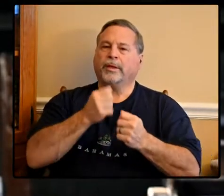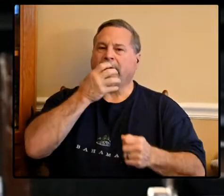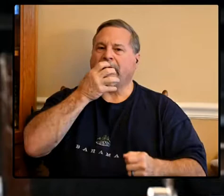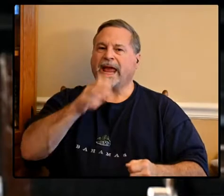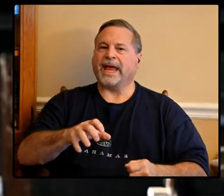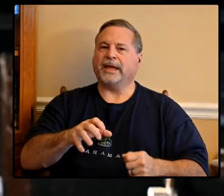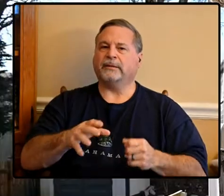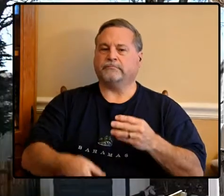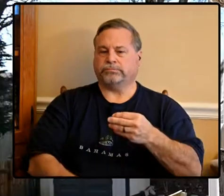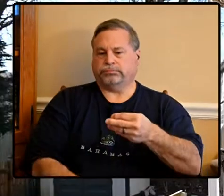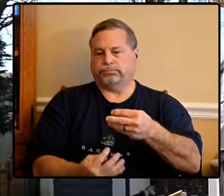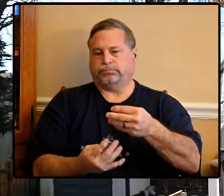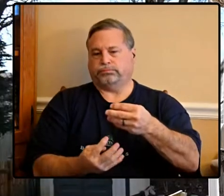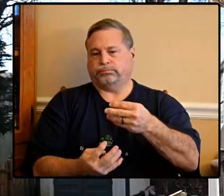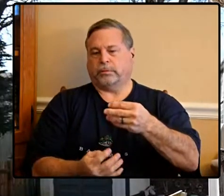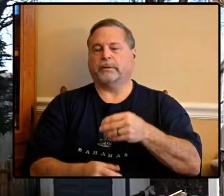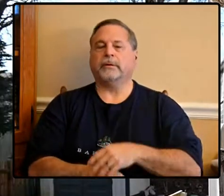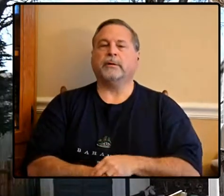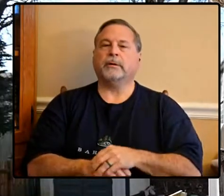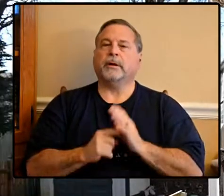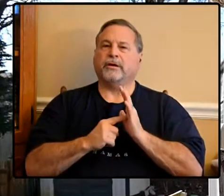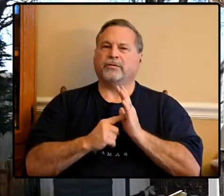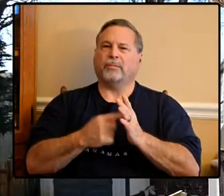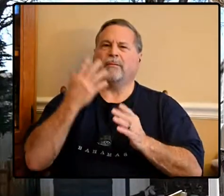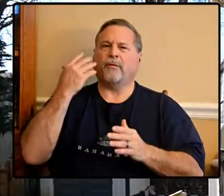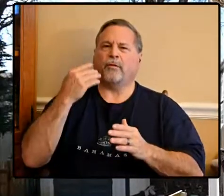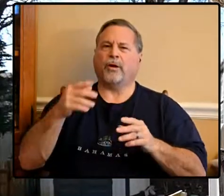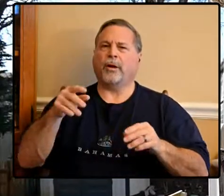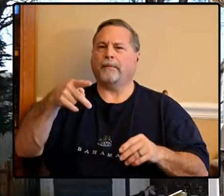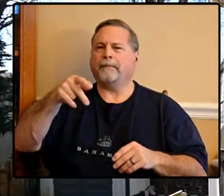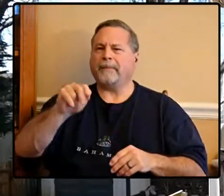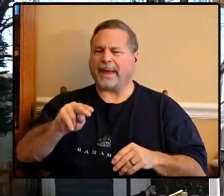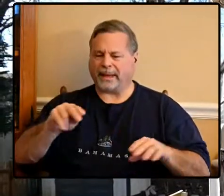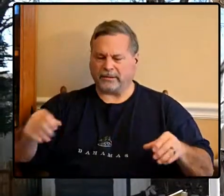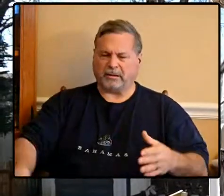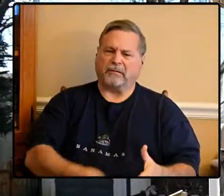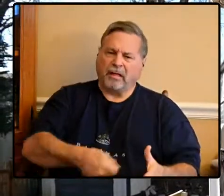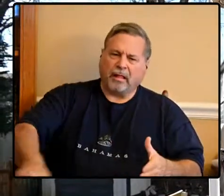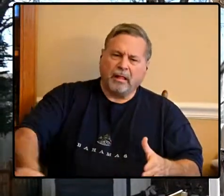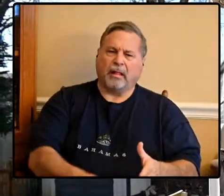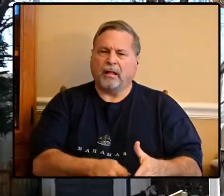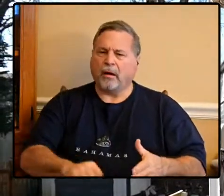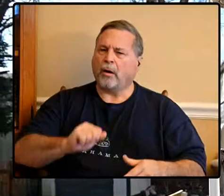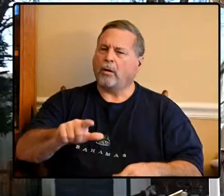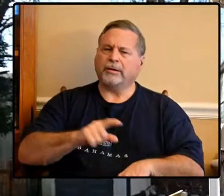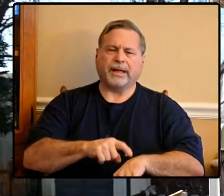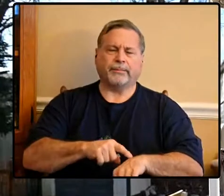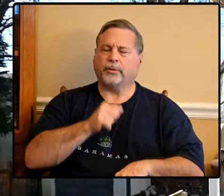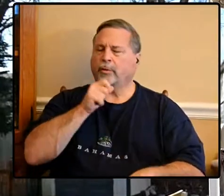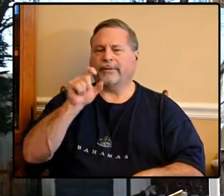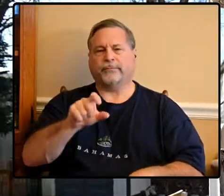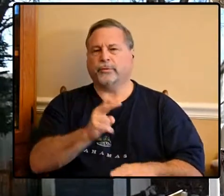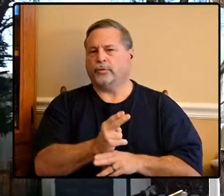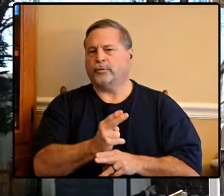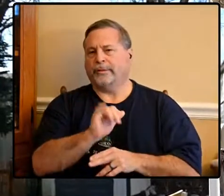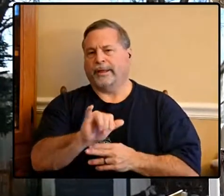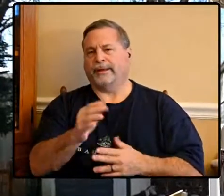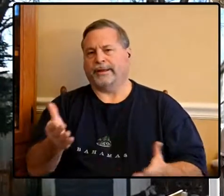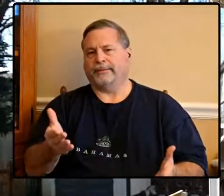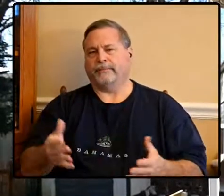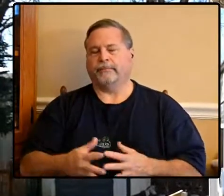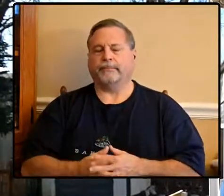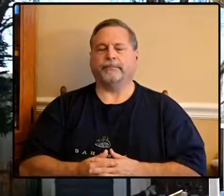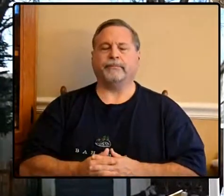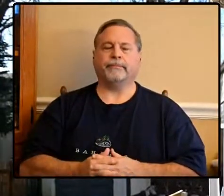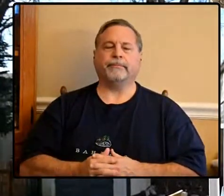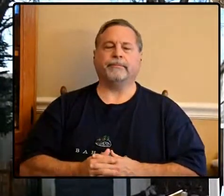and I showed you on a pan they were on the bottom you had to stir them all the time this will keep that happening now